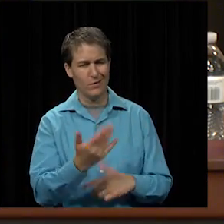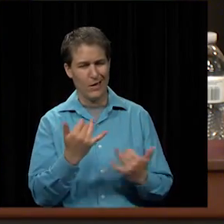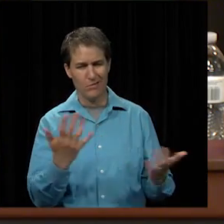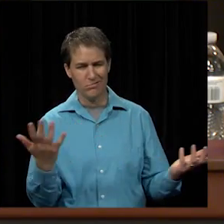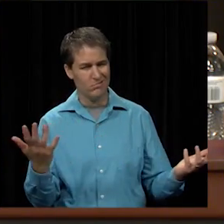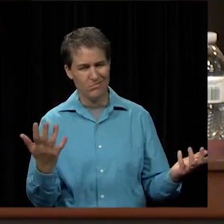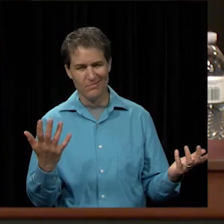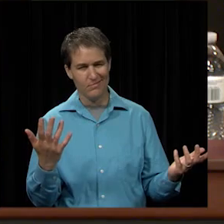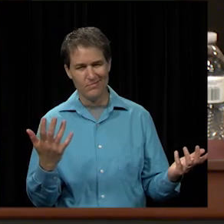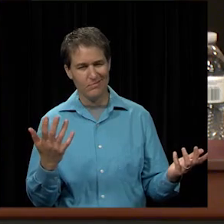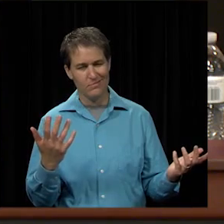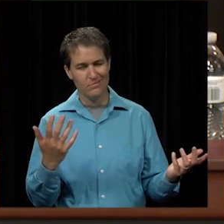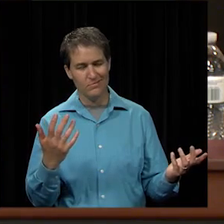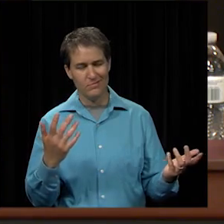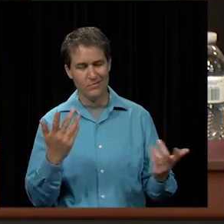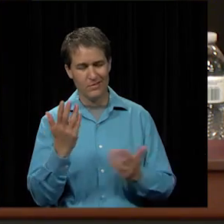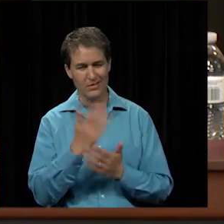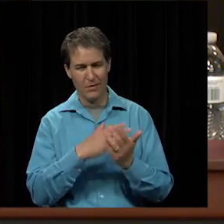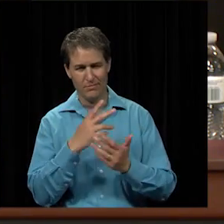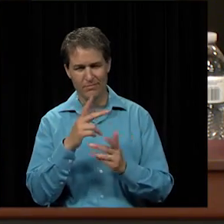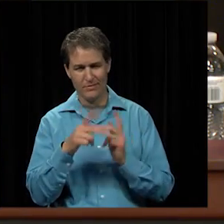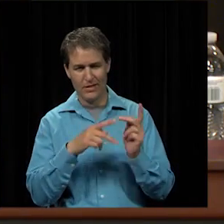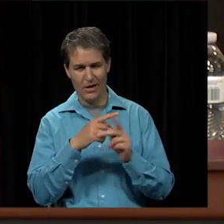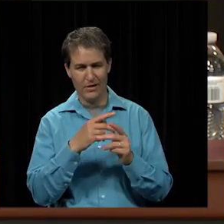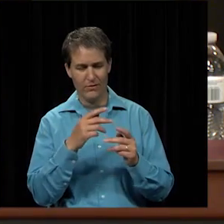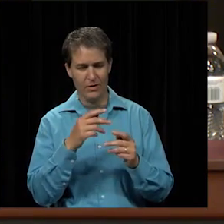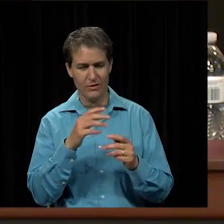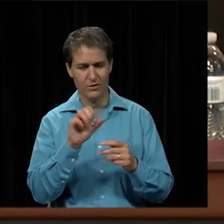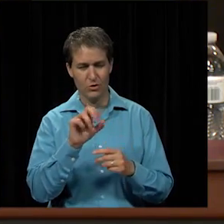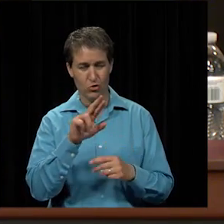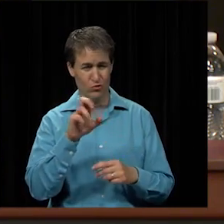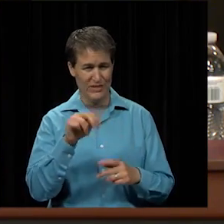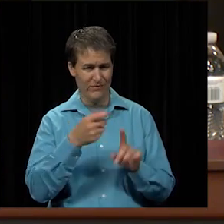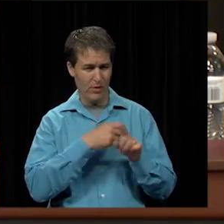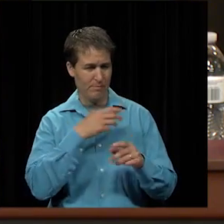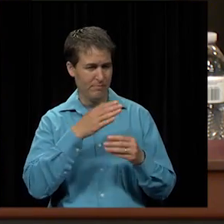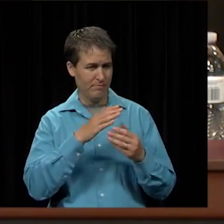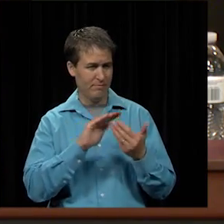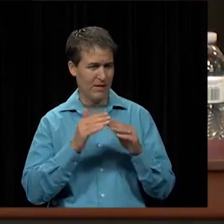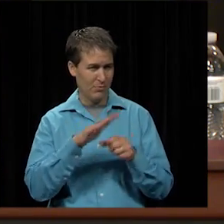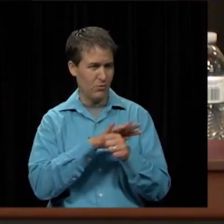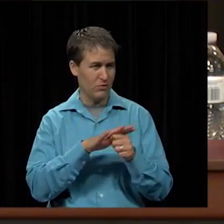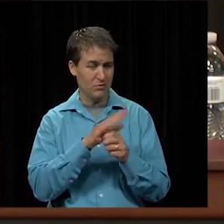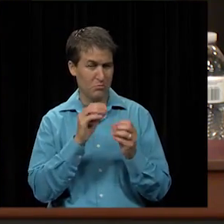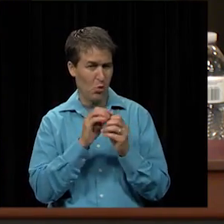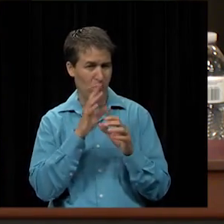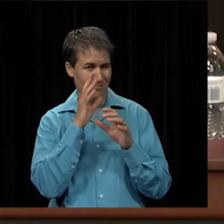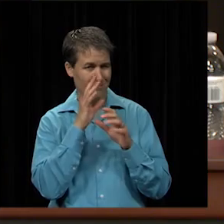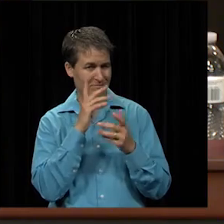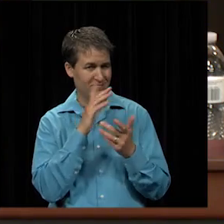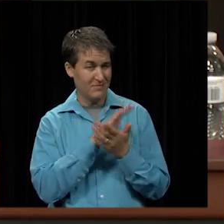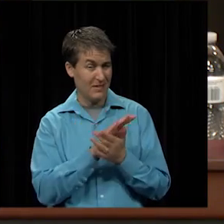screen from the neighborhood so that it will look more attractive to the neighbors. Okay.